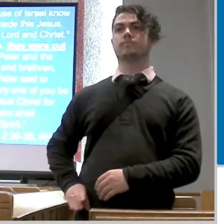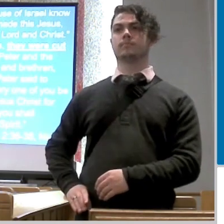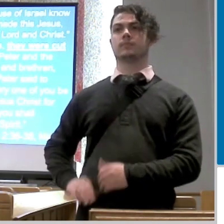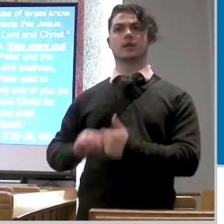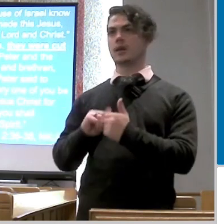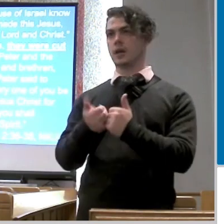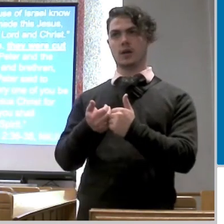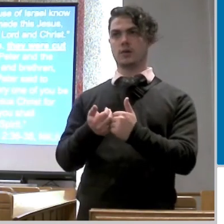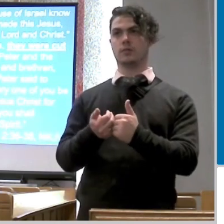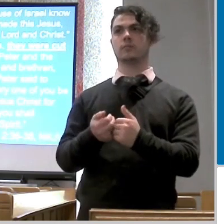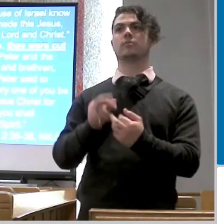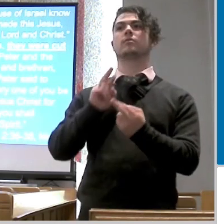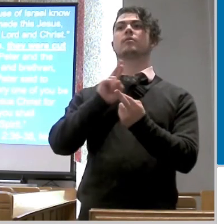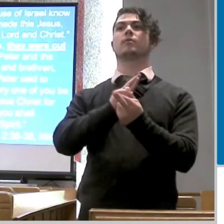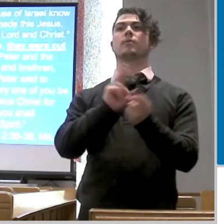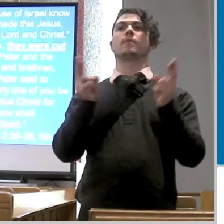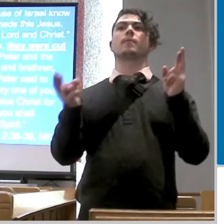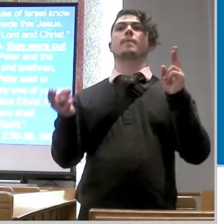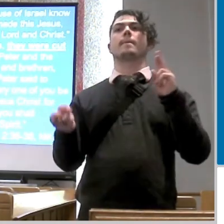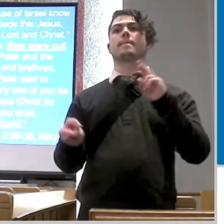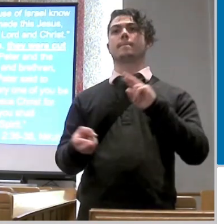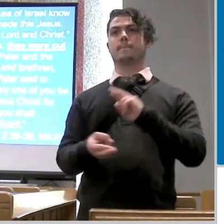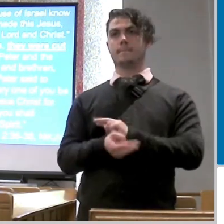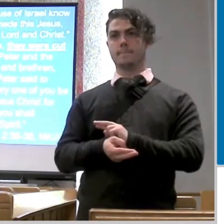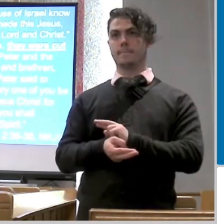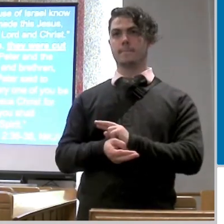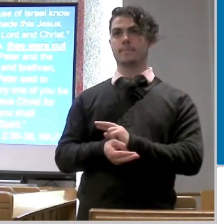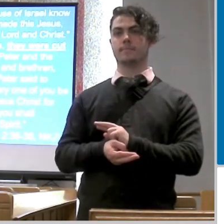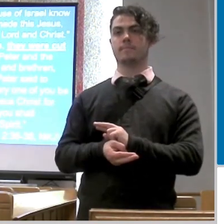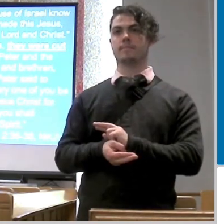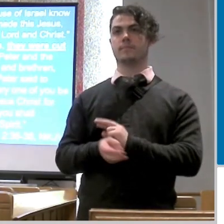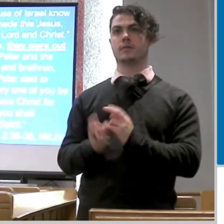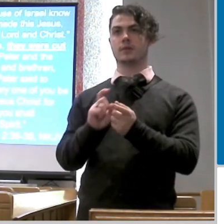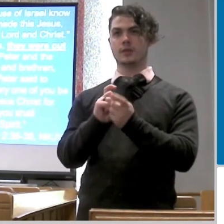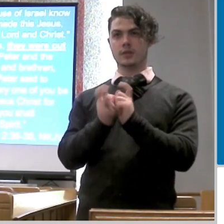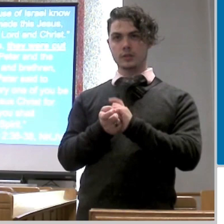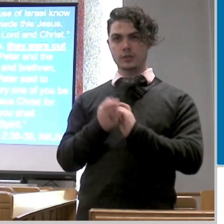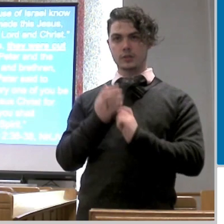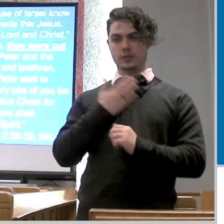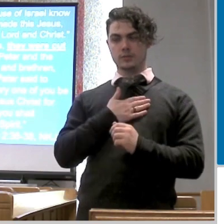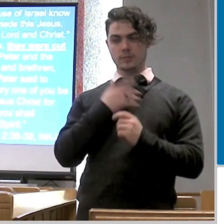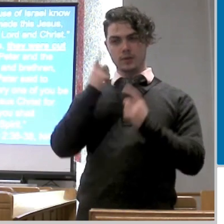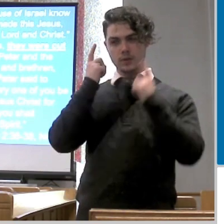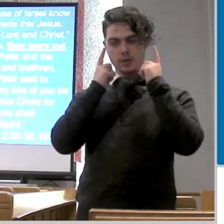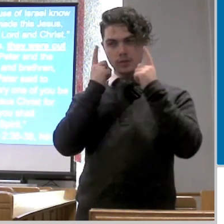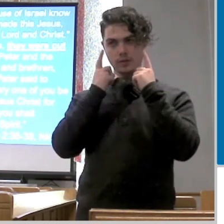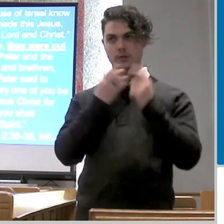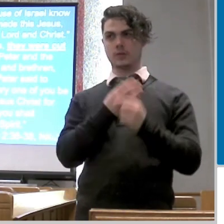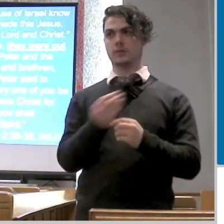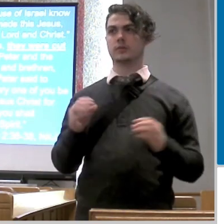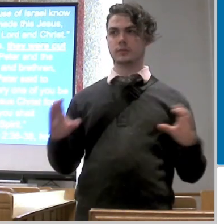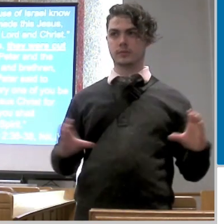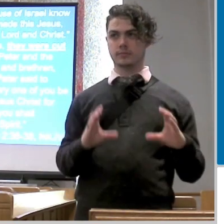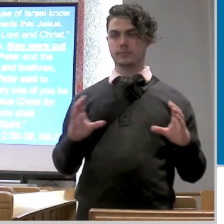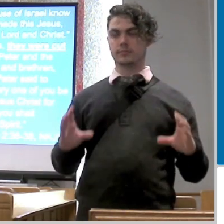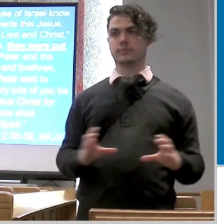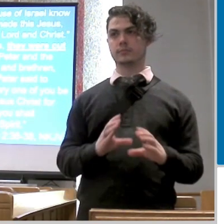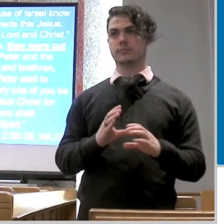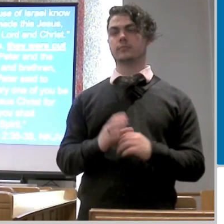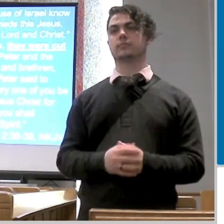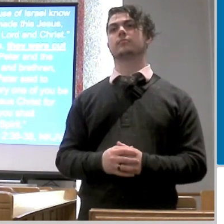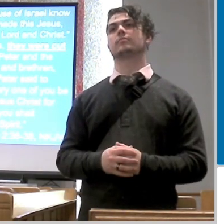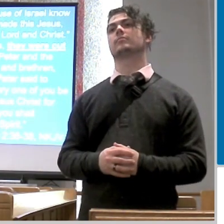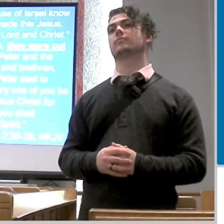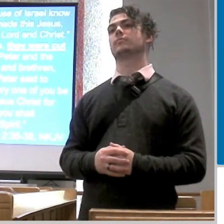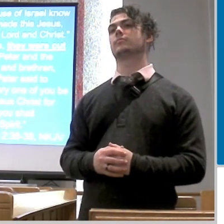get inside christ i need to repent i need to change the way i think right now think about this if you were thinking in a